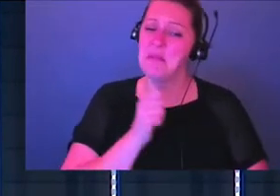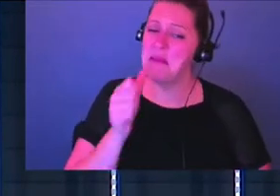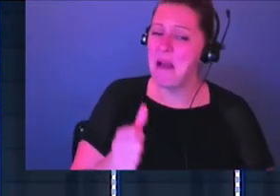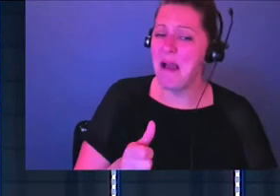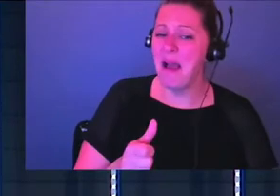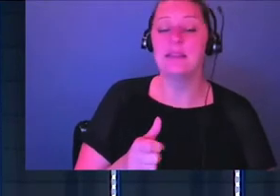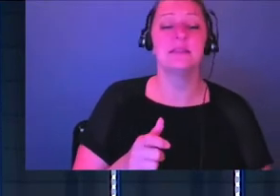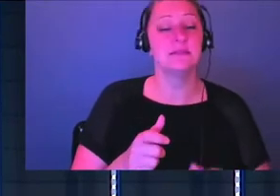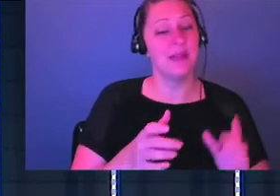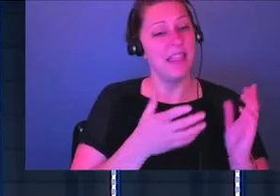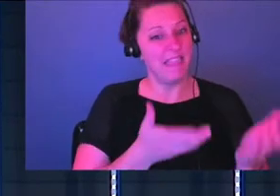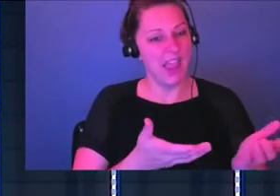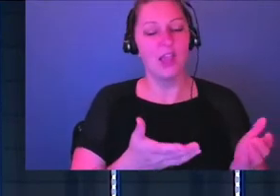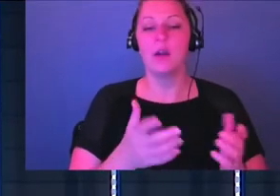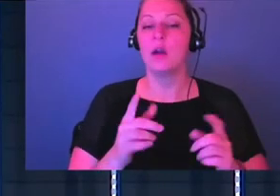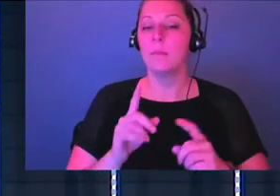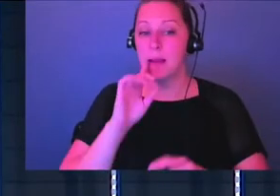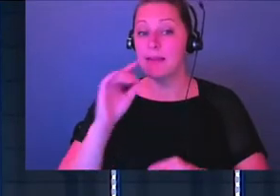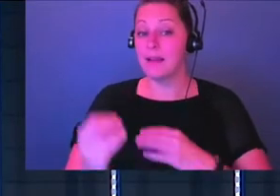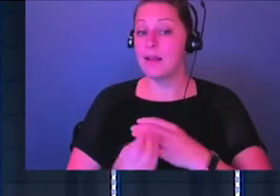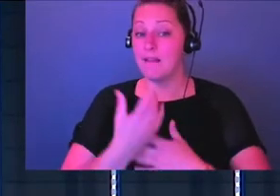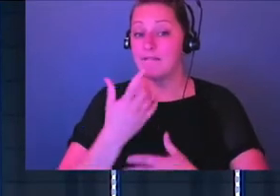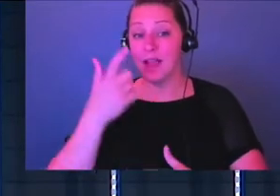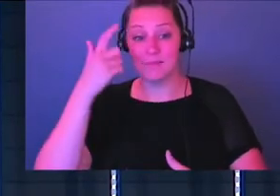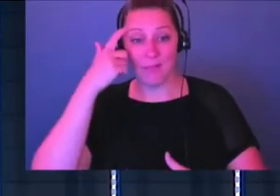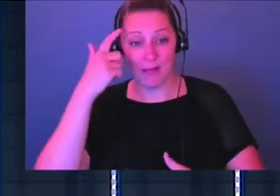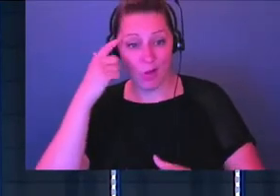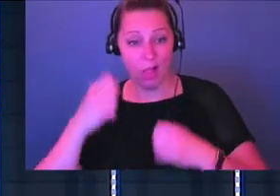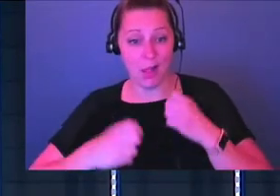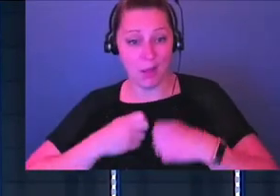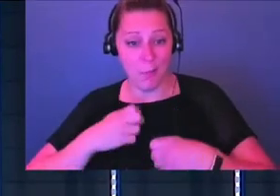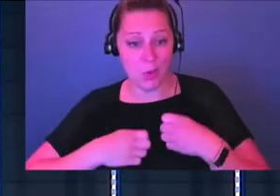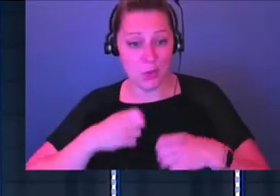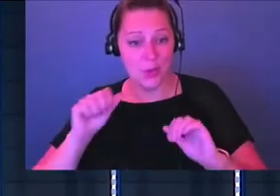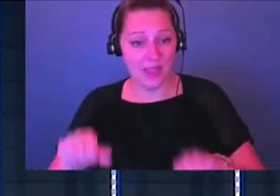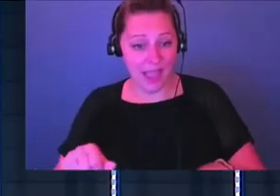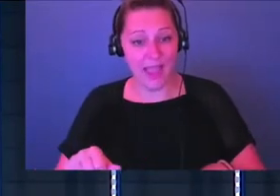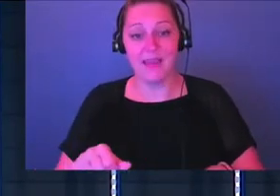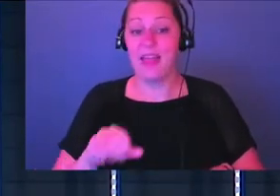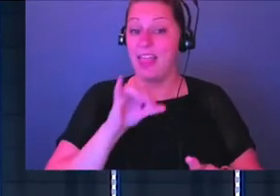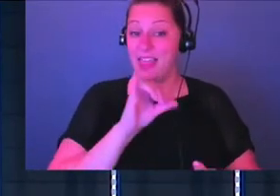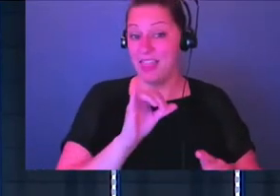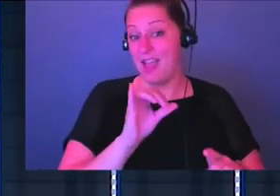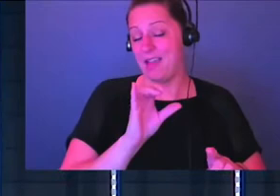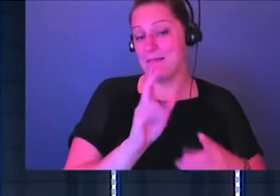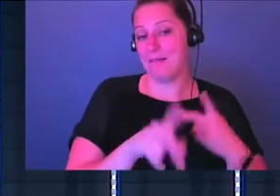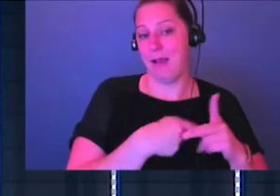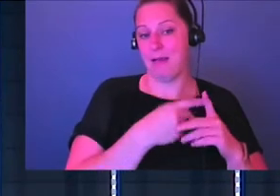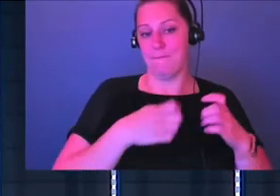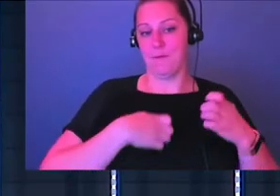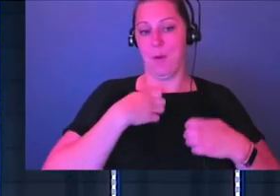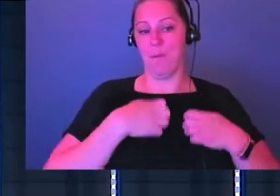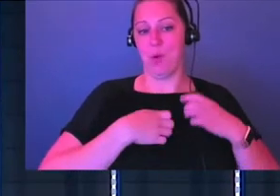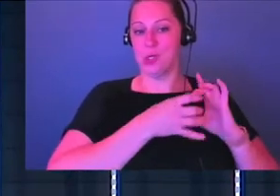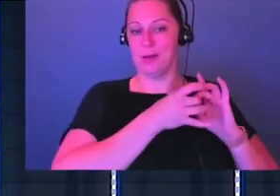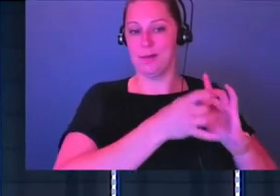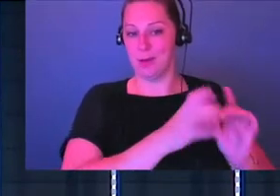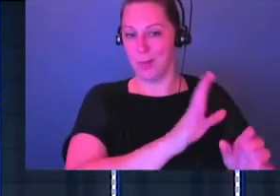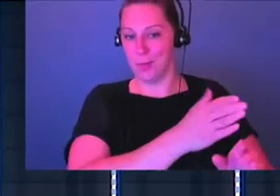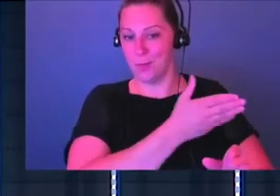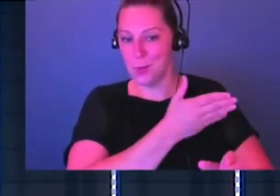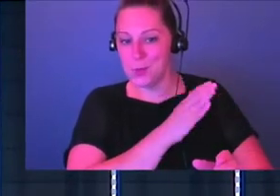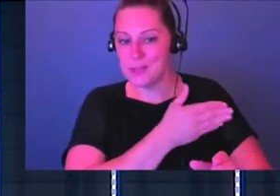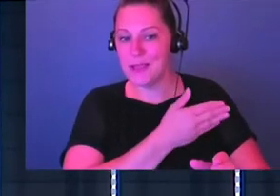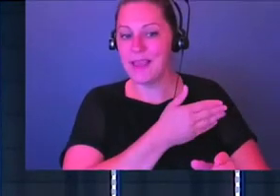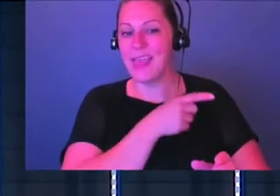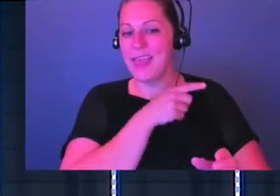it can affect us mentally and emotionally. If we listen to the same kind of genre that, that is incorporating that emotion in the music, it's like, if that's